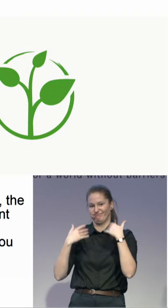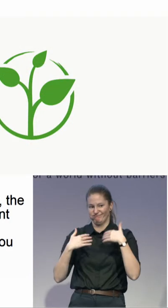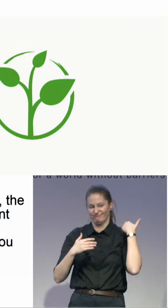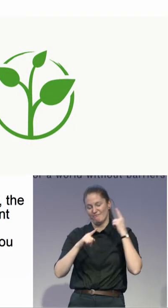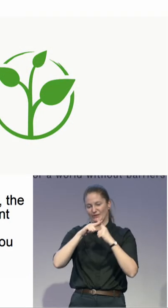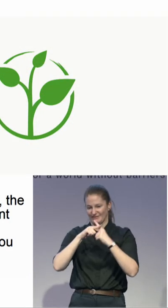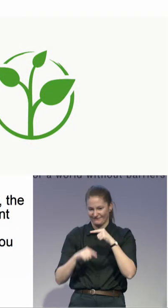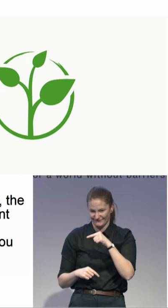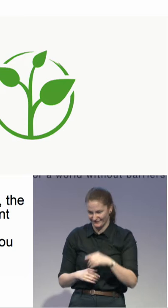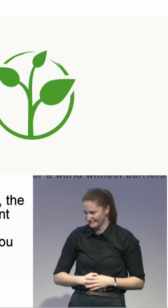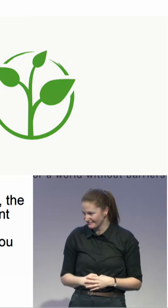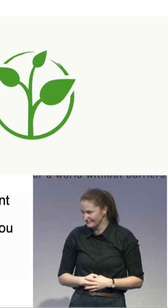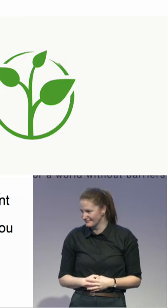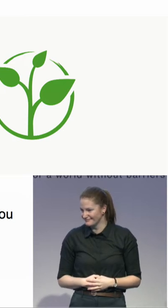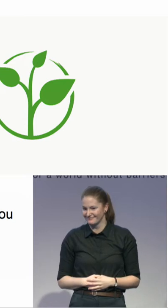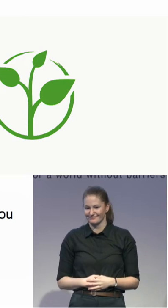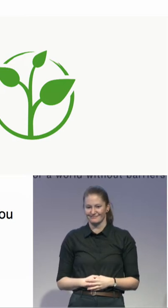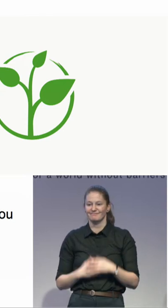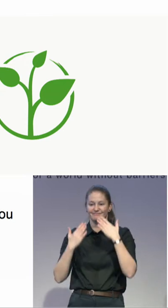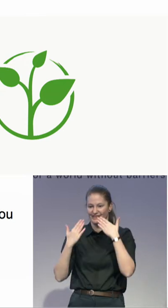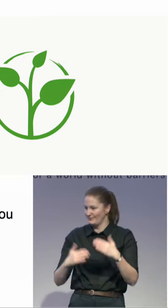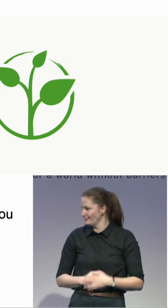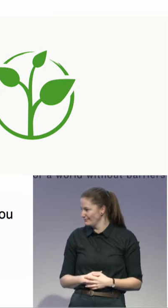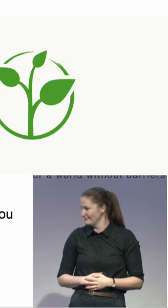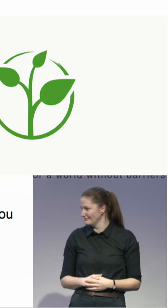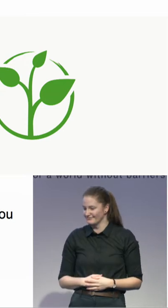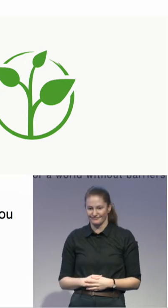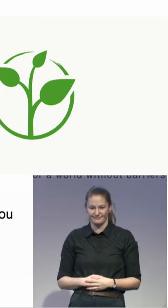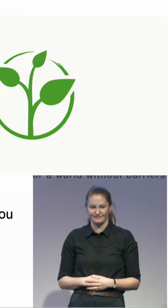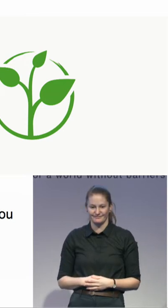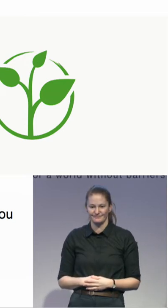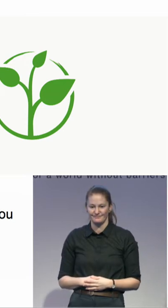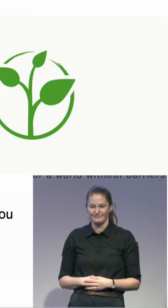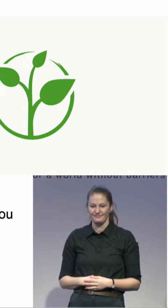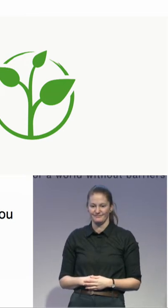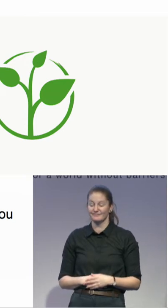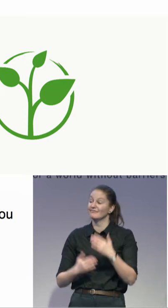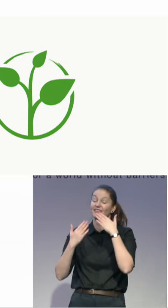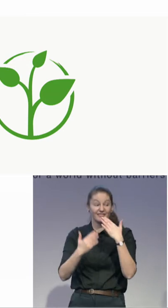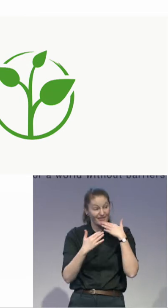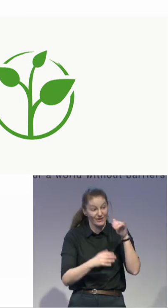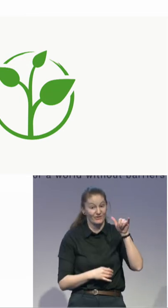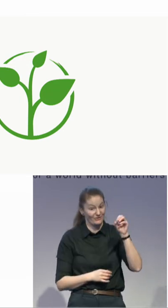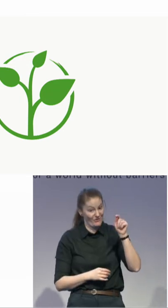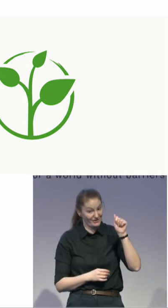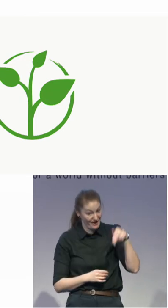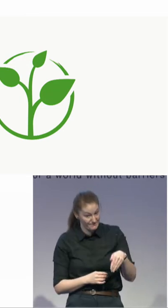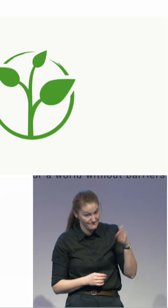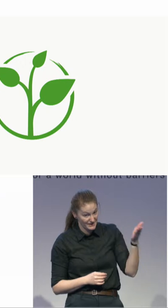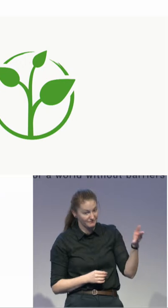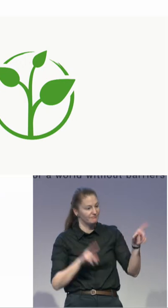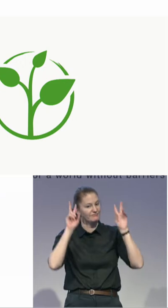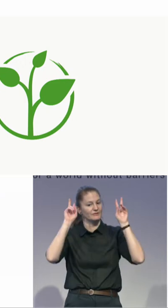Thanks for making this prison of guardianship and also the development of supported decision making